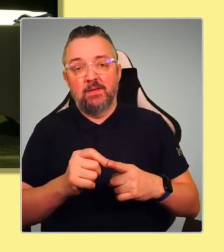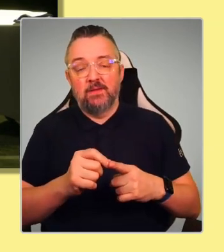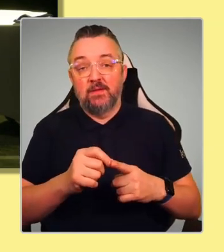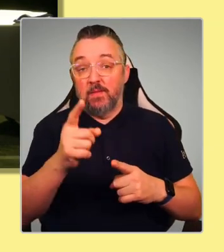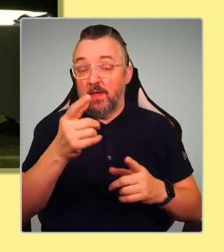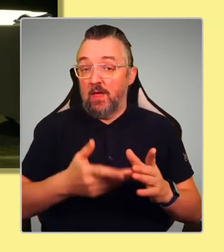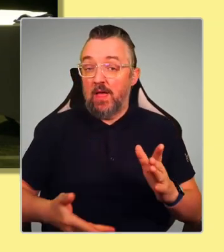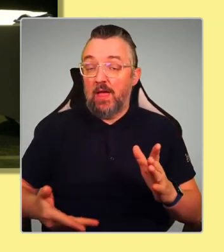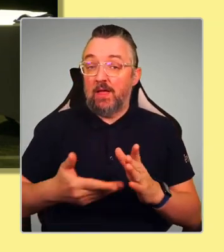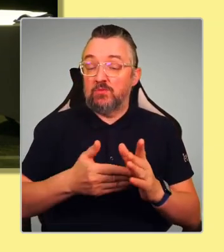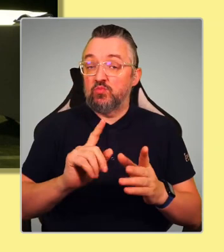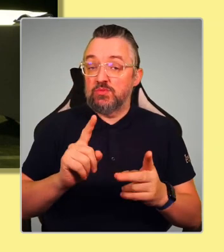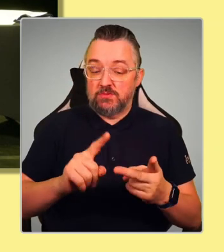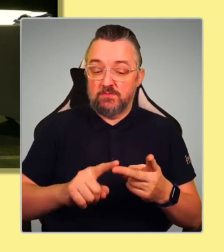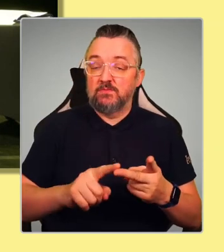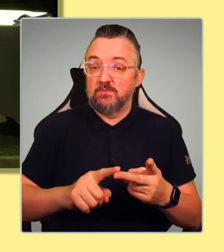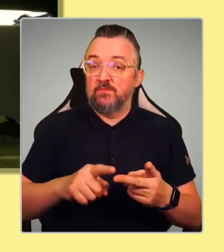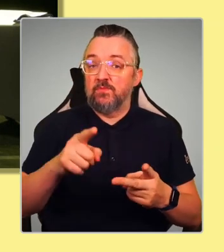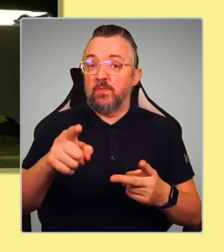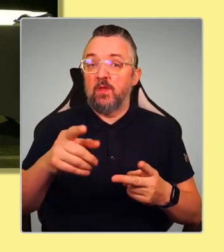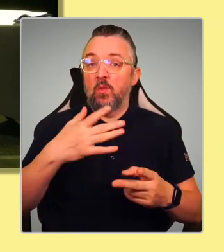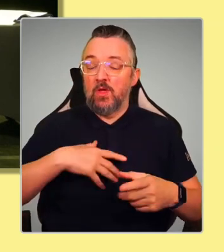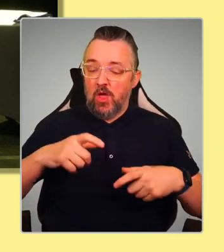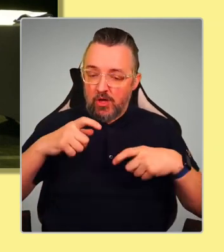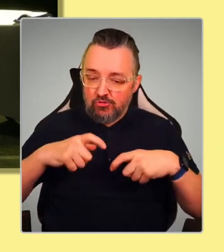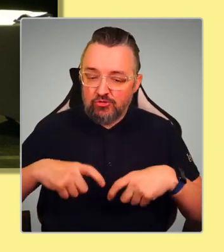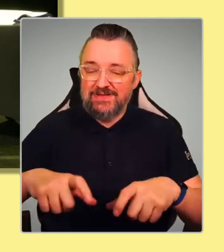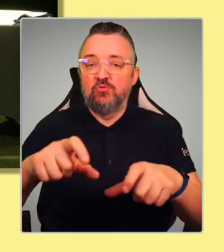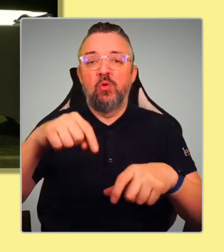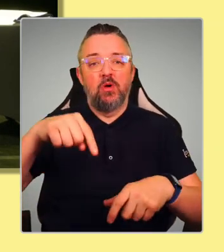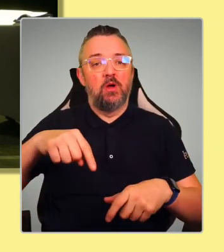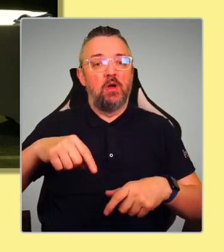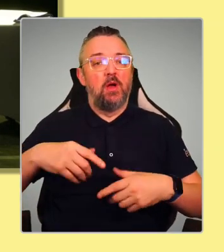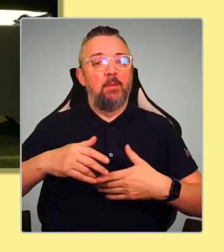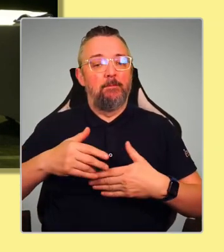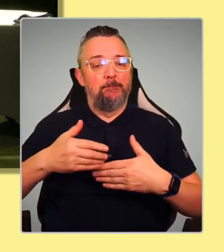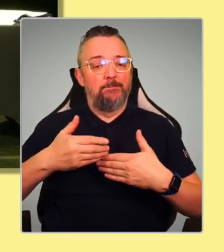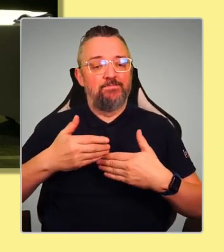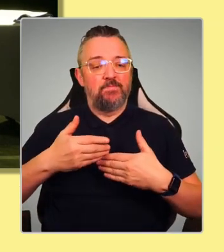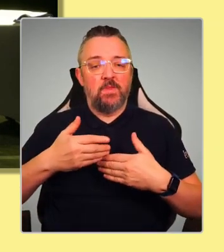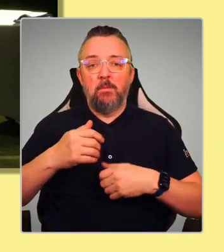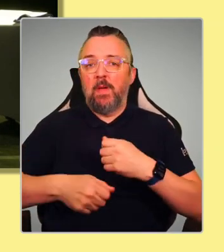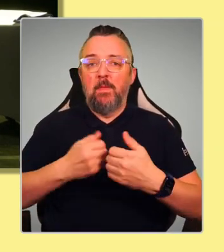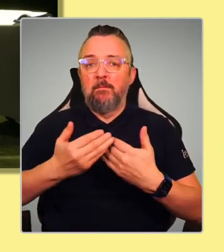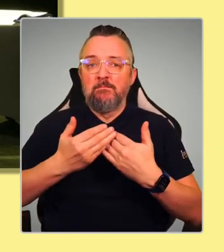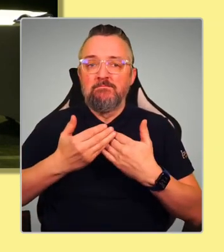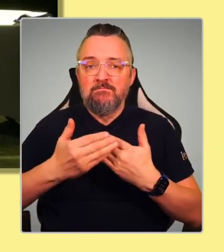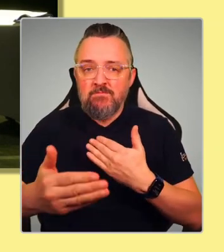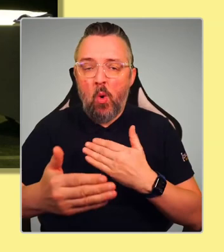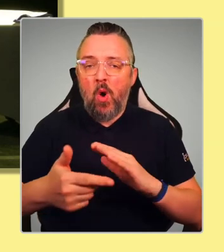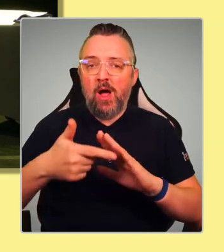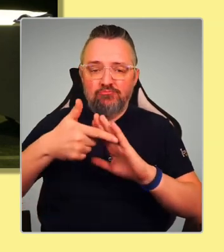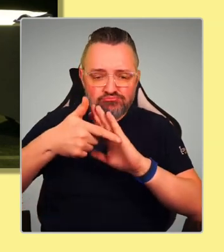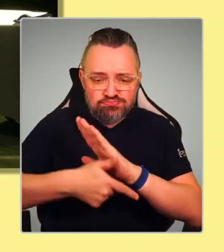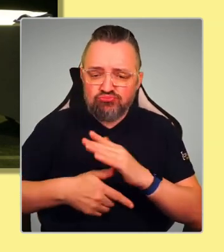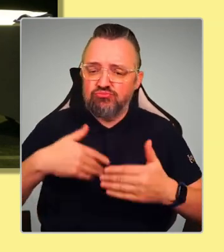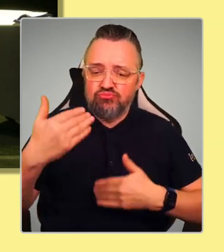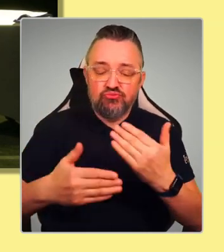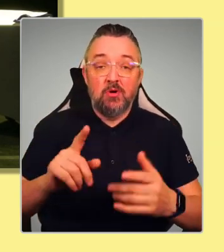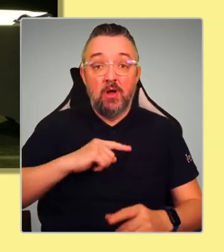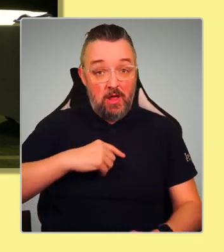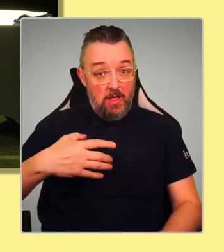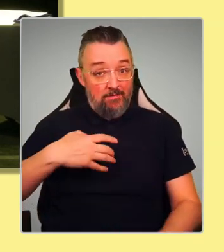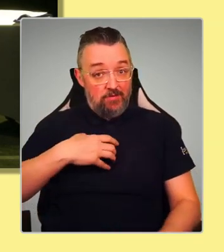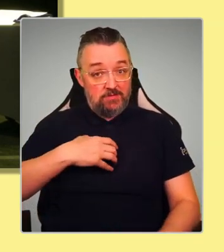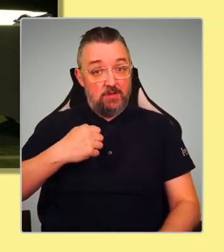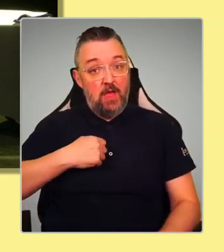you maintain the progress that's been made and go further than what has already happened. Because I am afraid, and part of my concern is, is